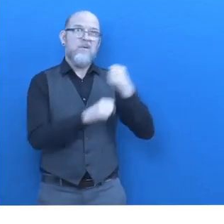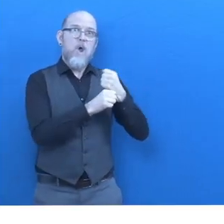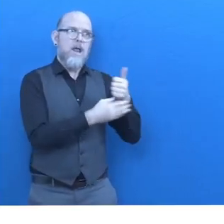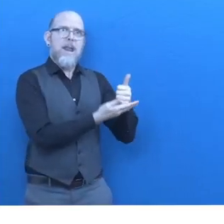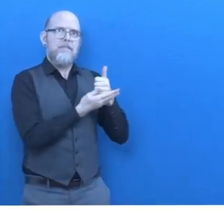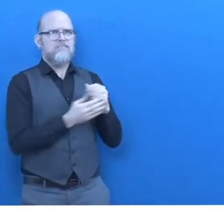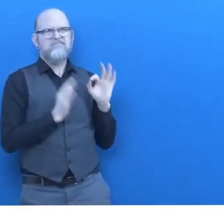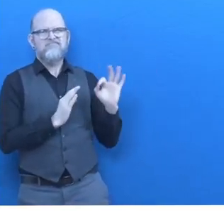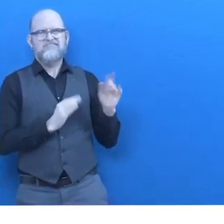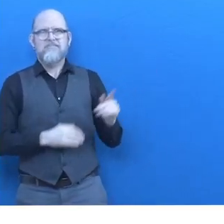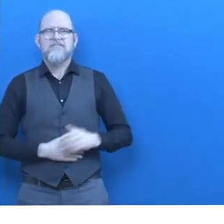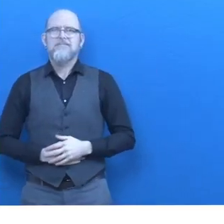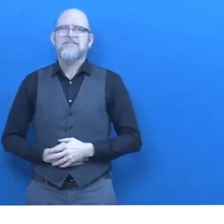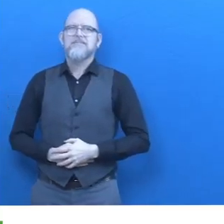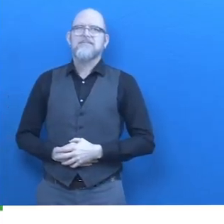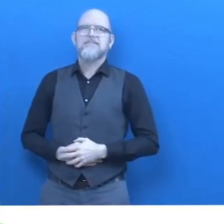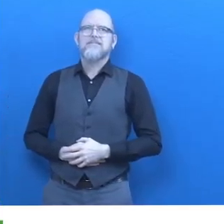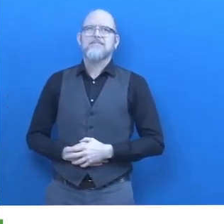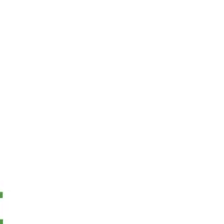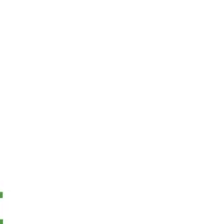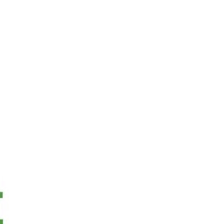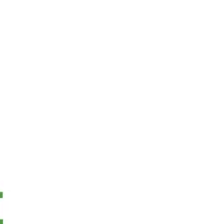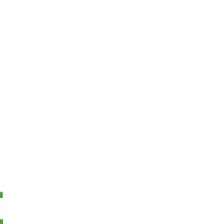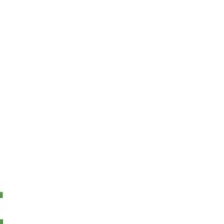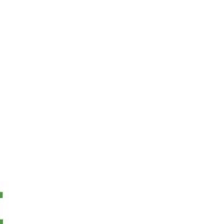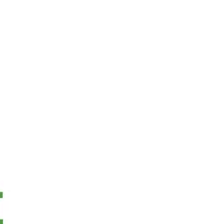Zero Project. For a world without barriers.